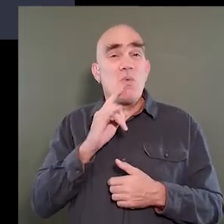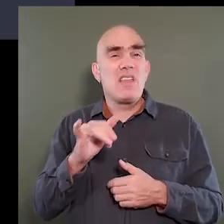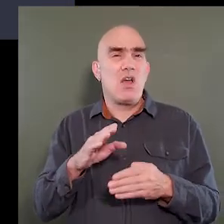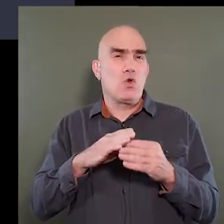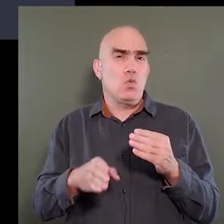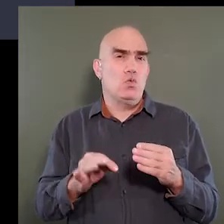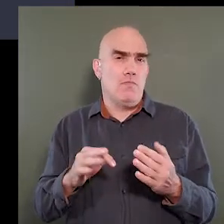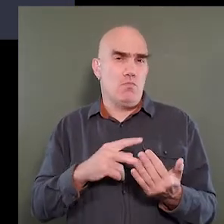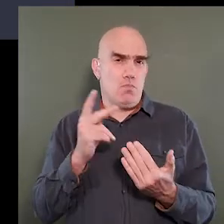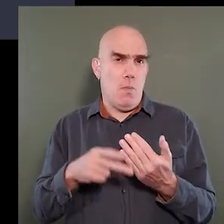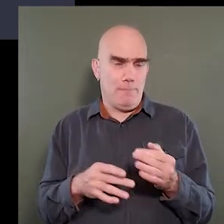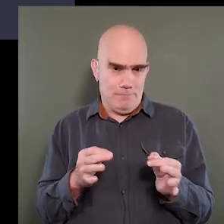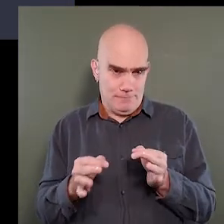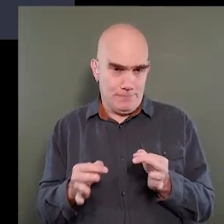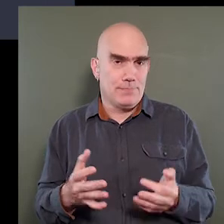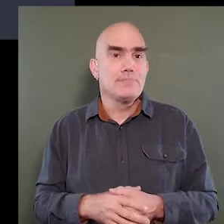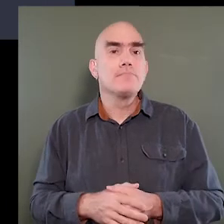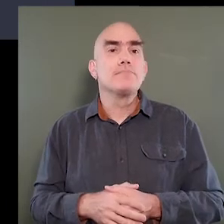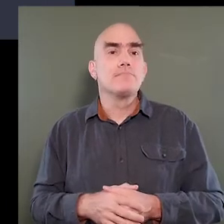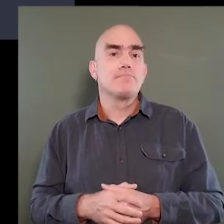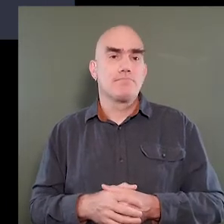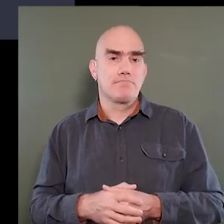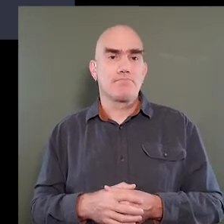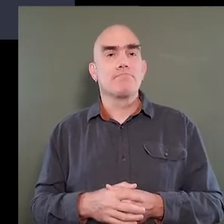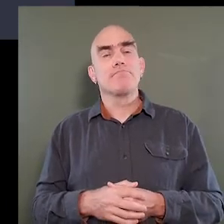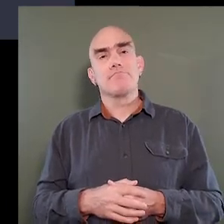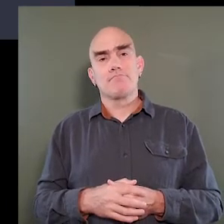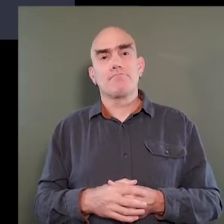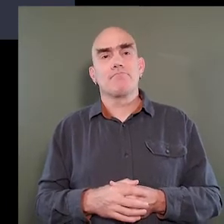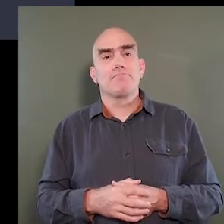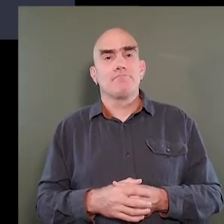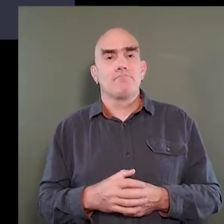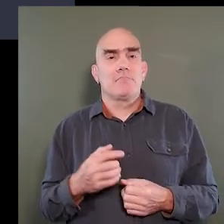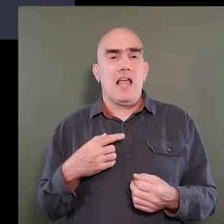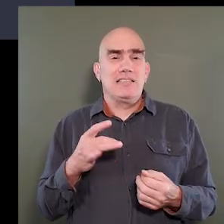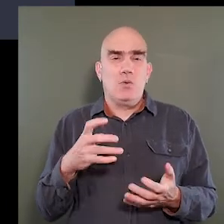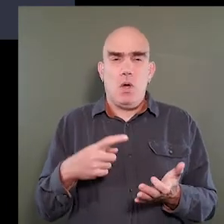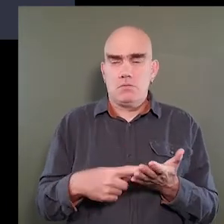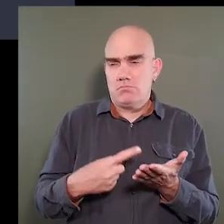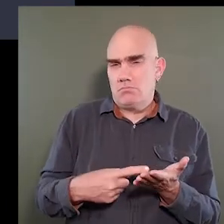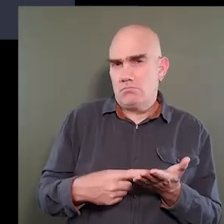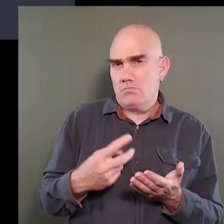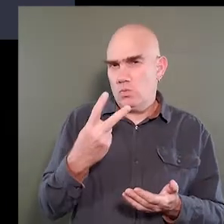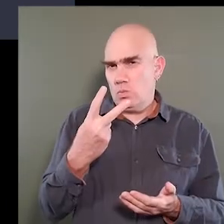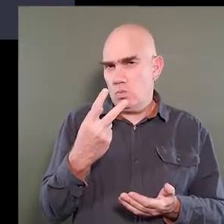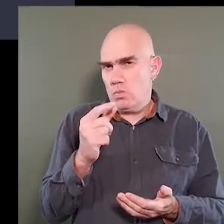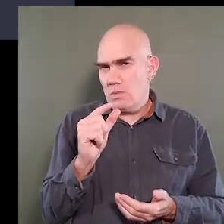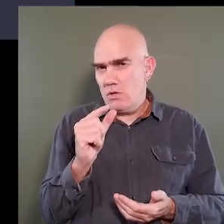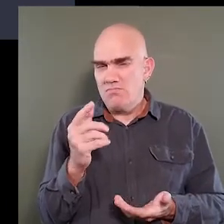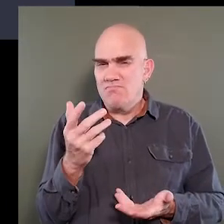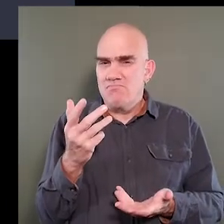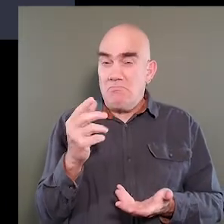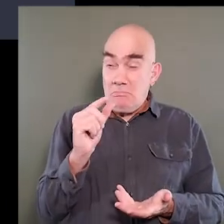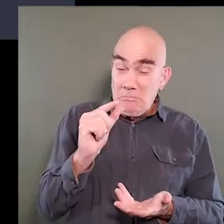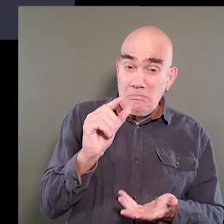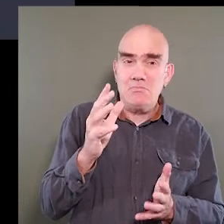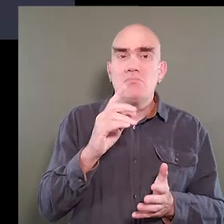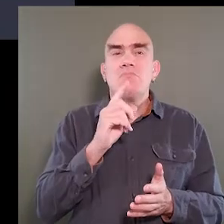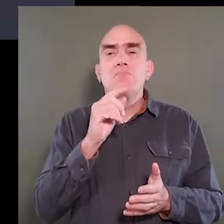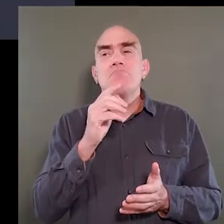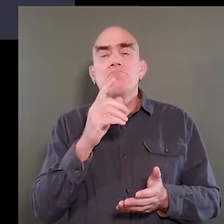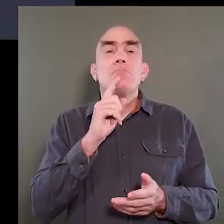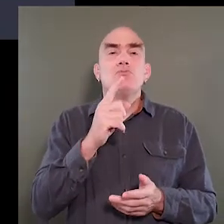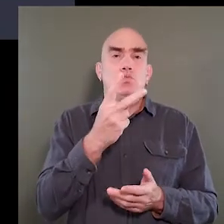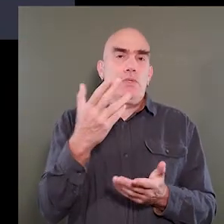So that is really the conclusion of our program. I did want to go over two small things. Well, not small things, but they are two